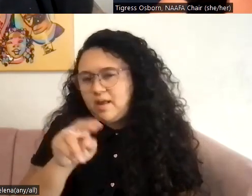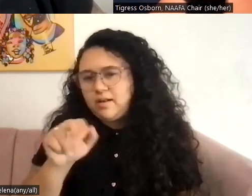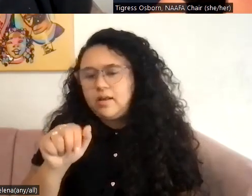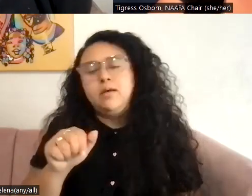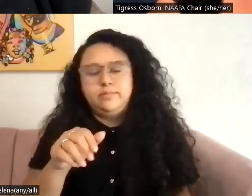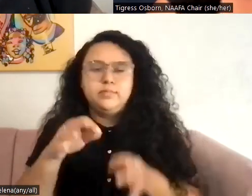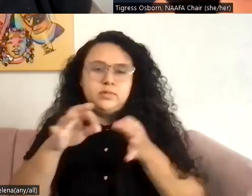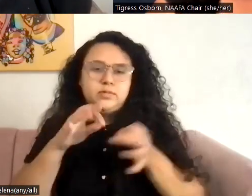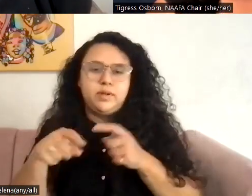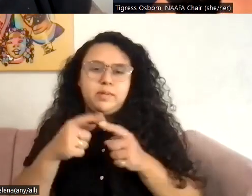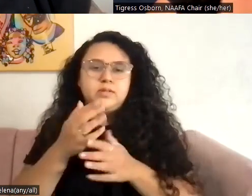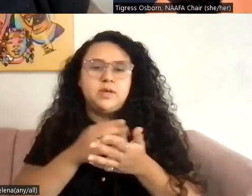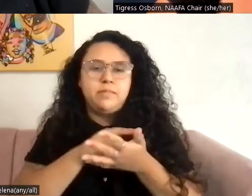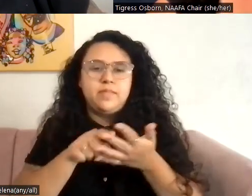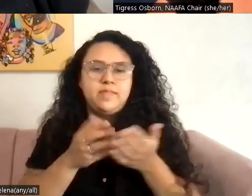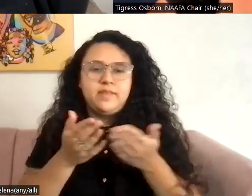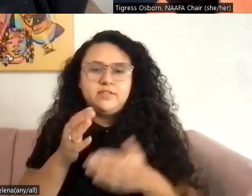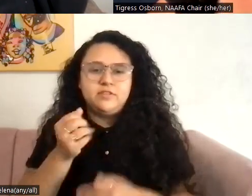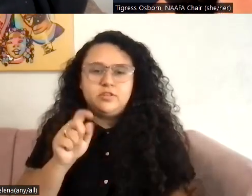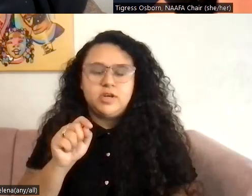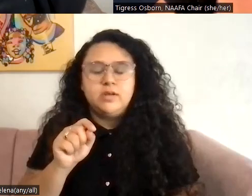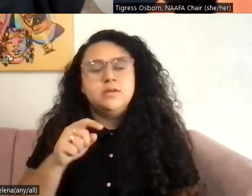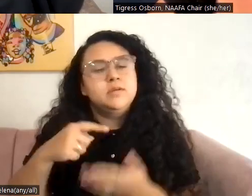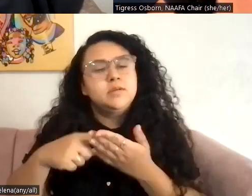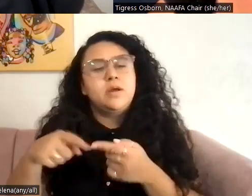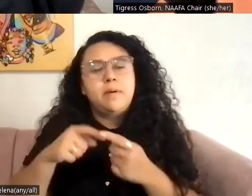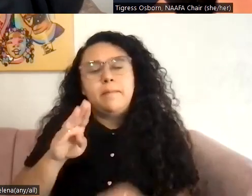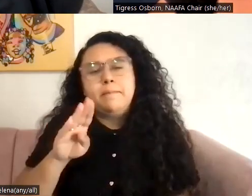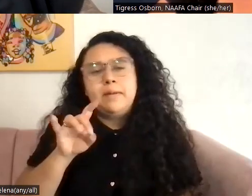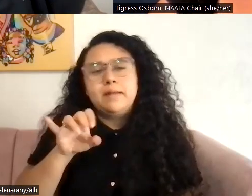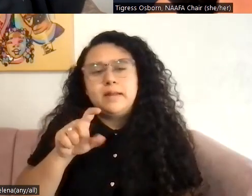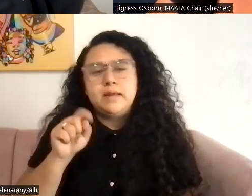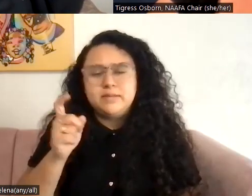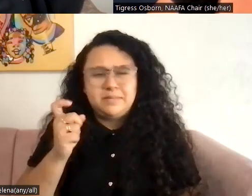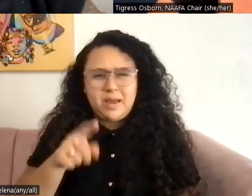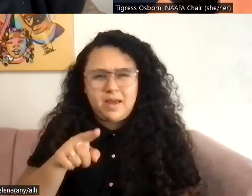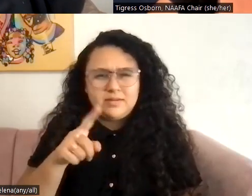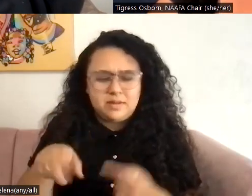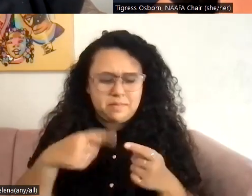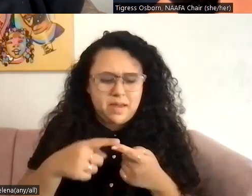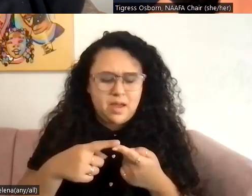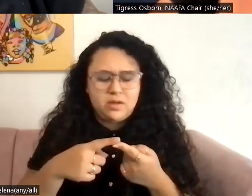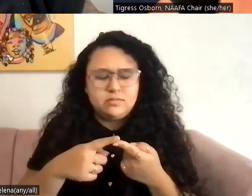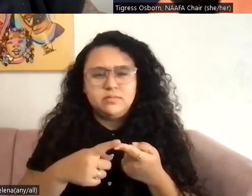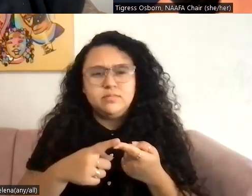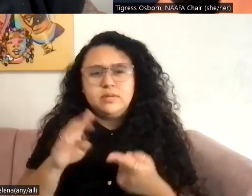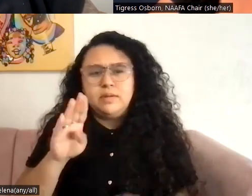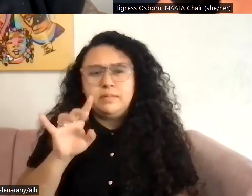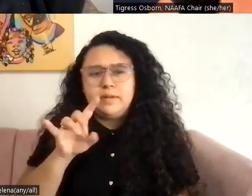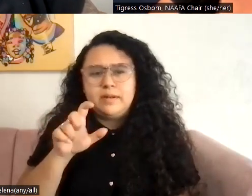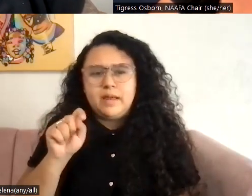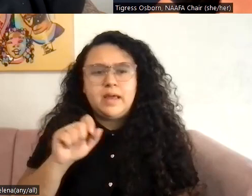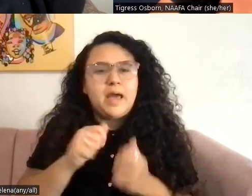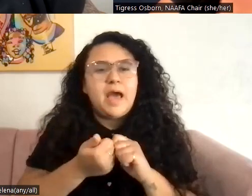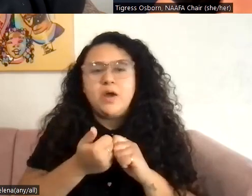on bidets and all of that stuff, let's talk about, um, someone asked a question about how do you, how do you reach all your